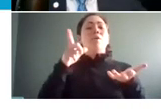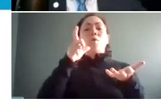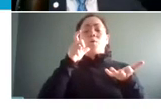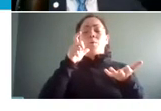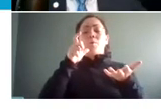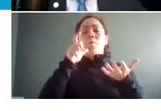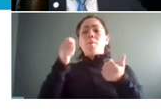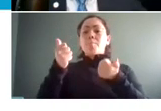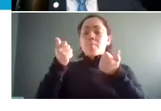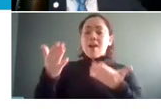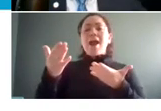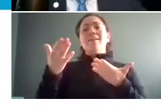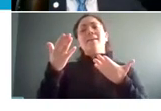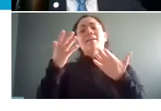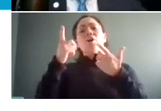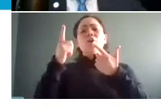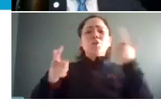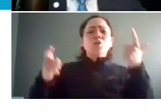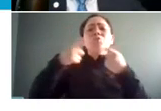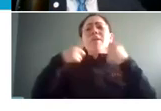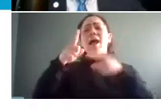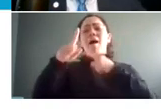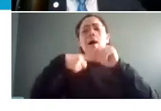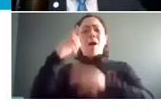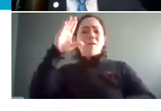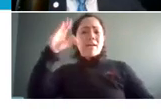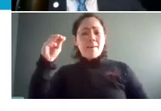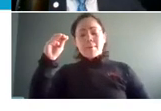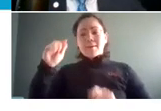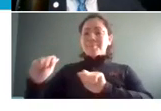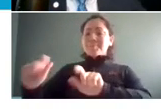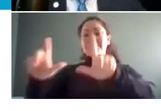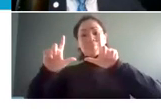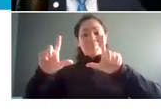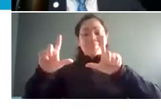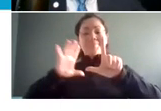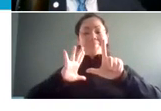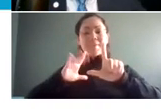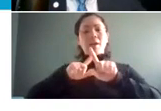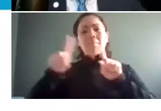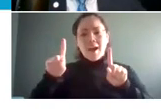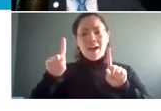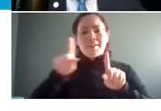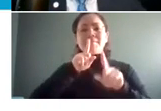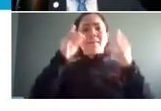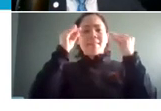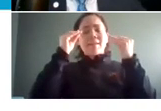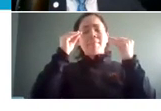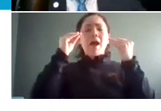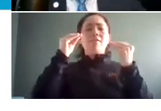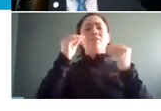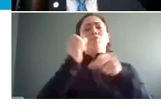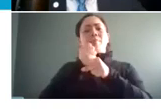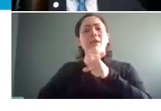video and a bit major announcements about their company via video so thinking about this in making